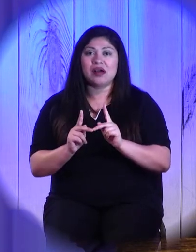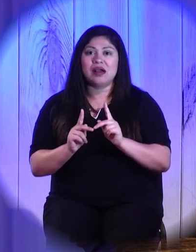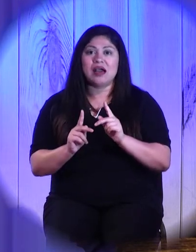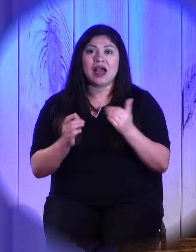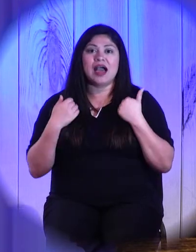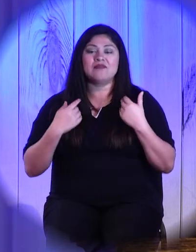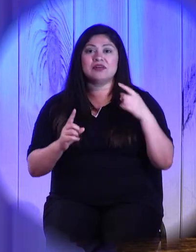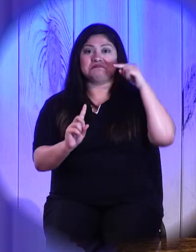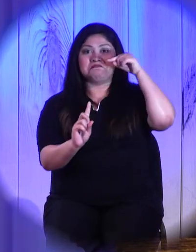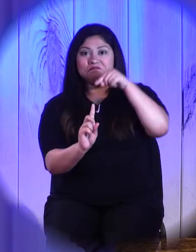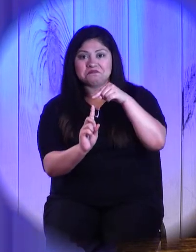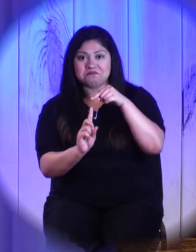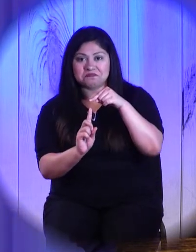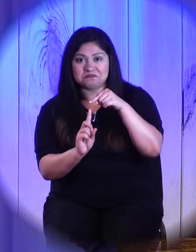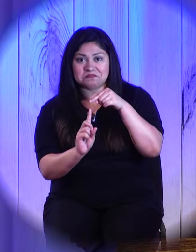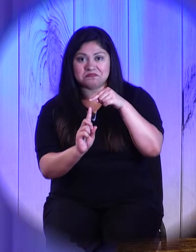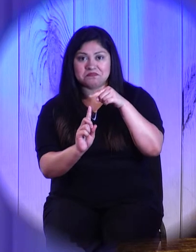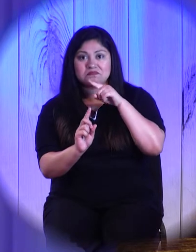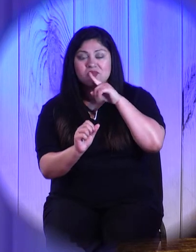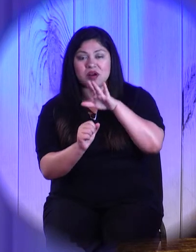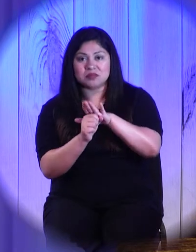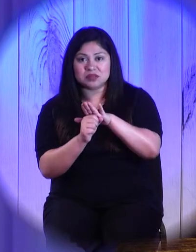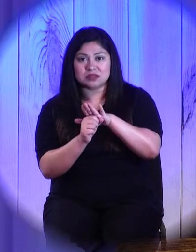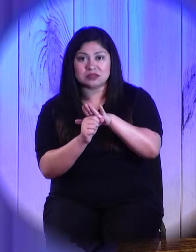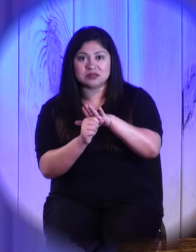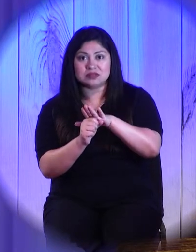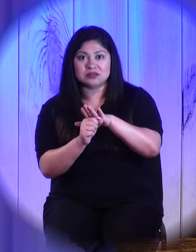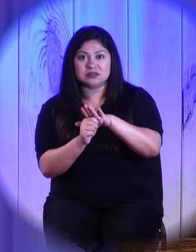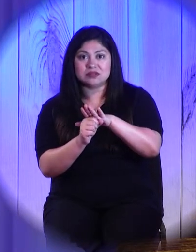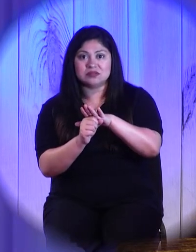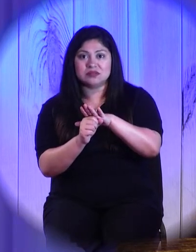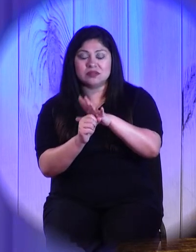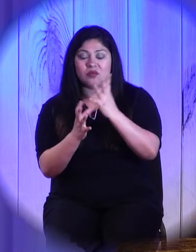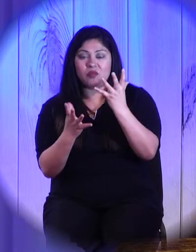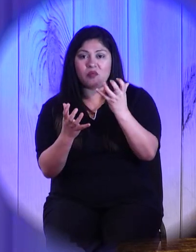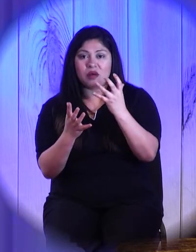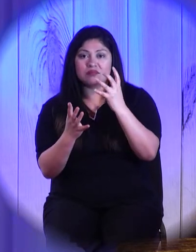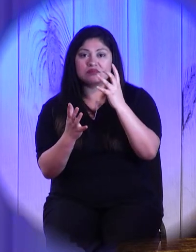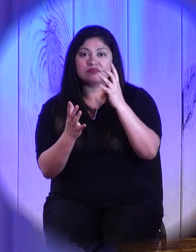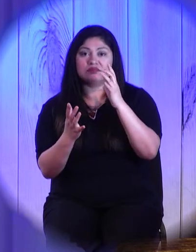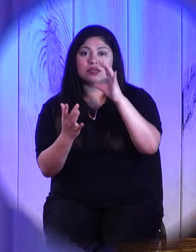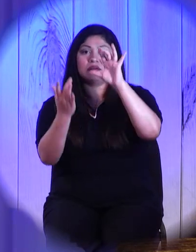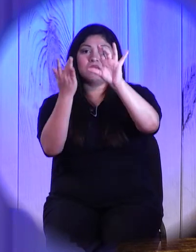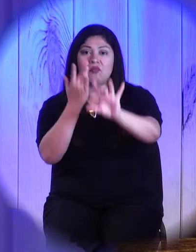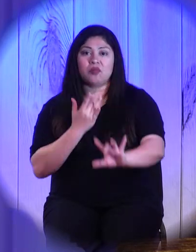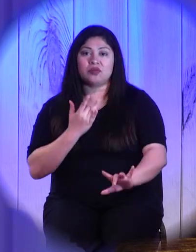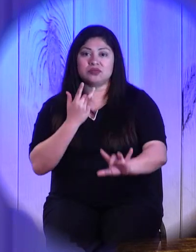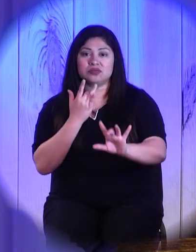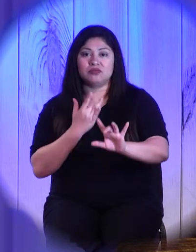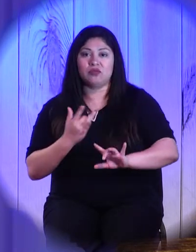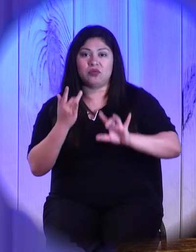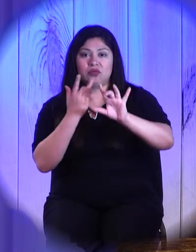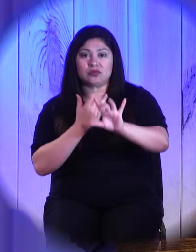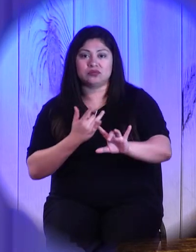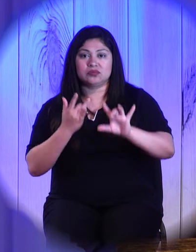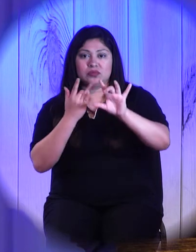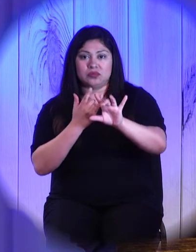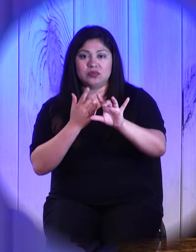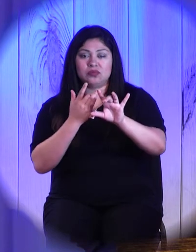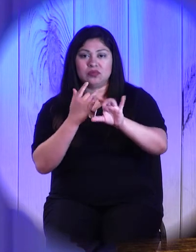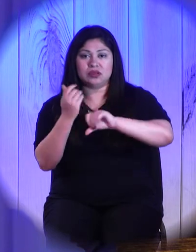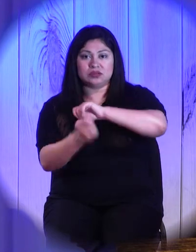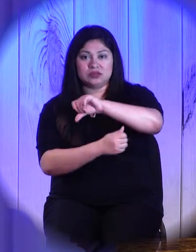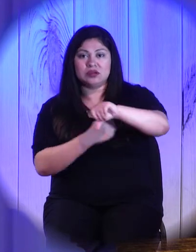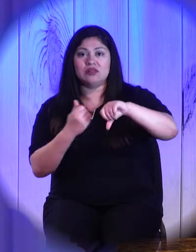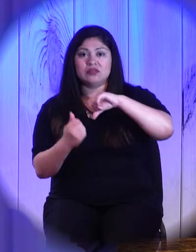merciful towards one another and each other's congregations. So that in the coming days, you're going to hear different churches